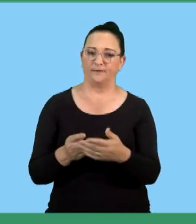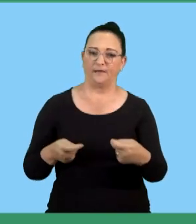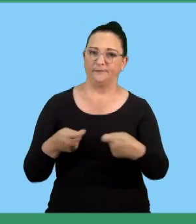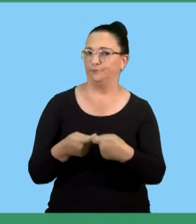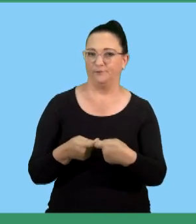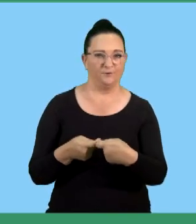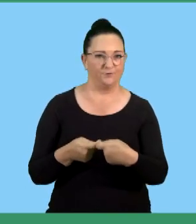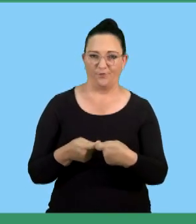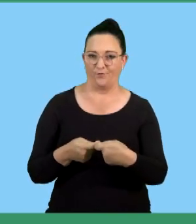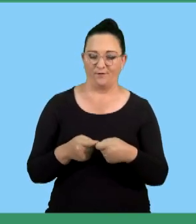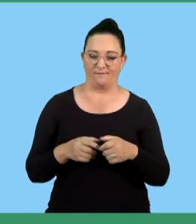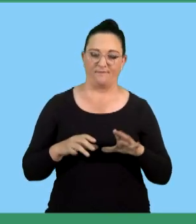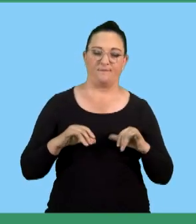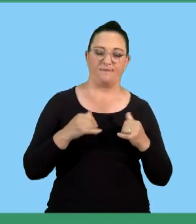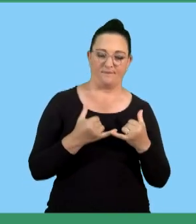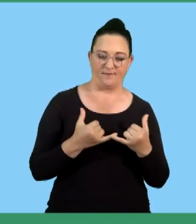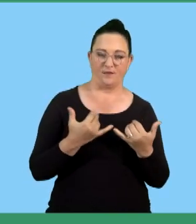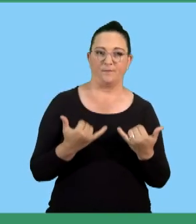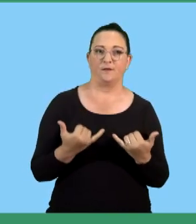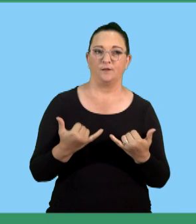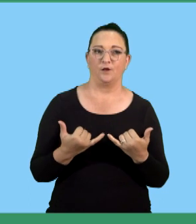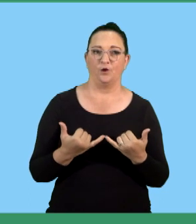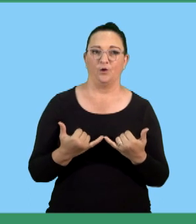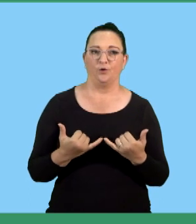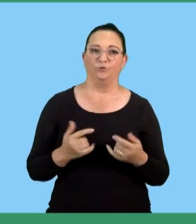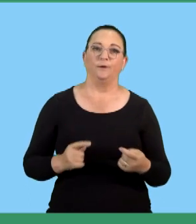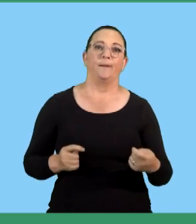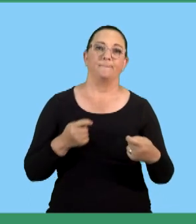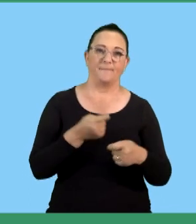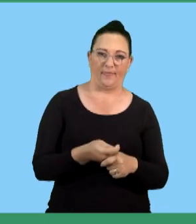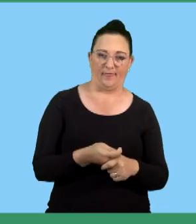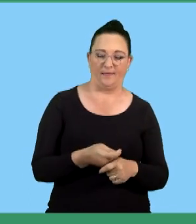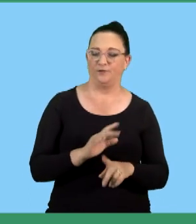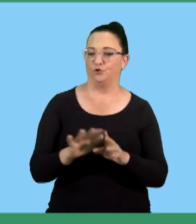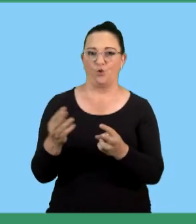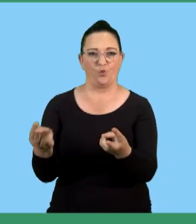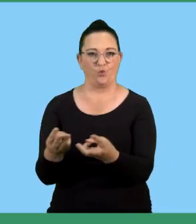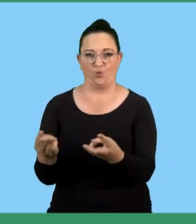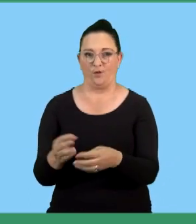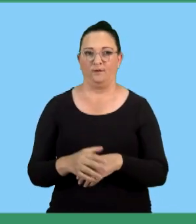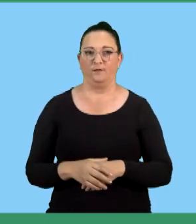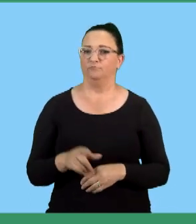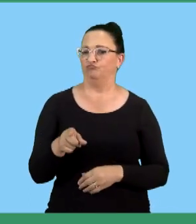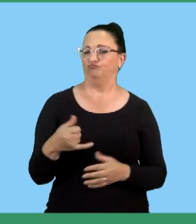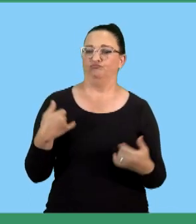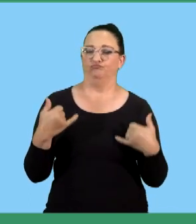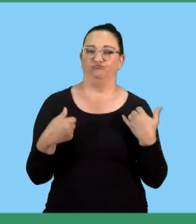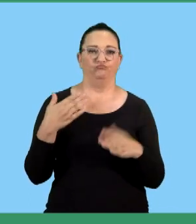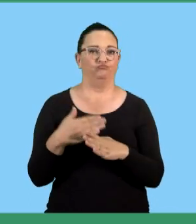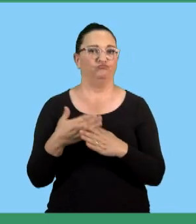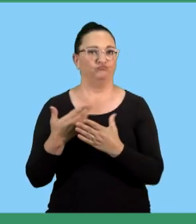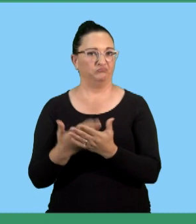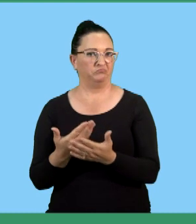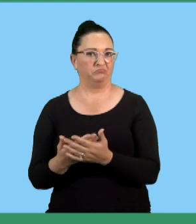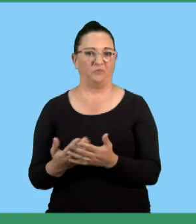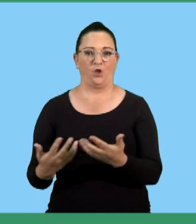So who contributes if it's not employees? It's the employer's duty to contribute. So as employees, we just enjoy working